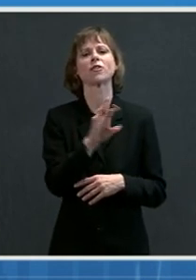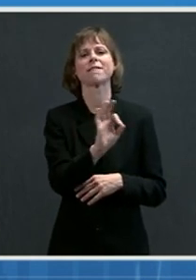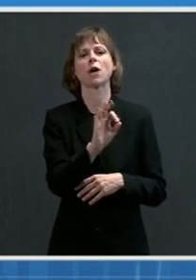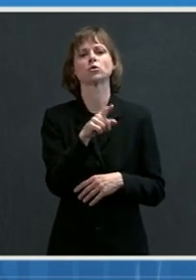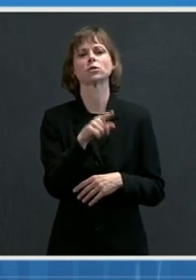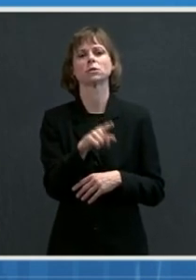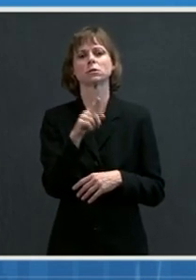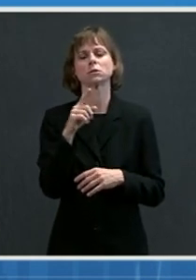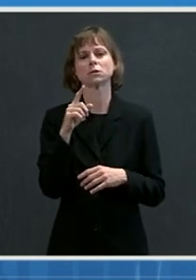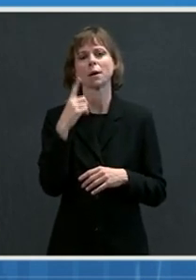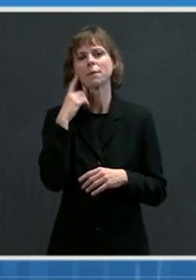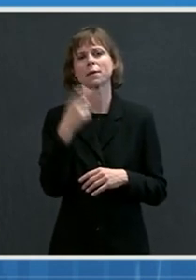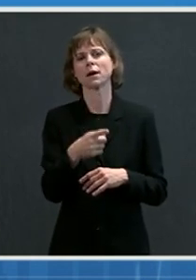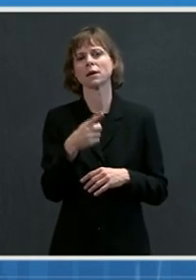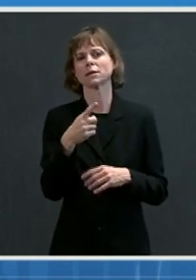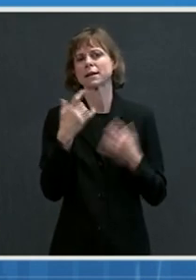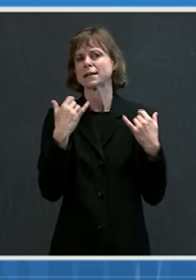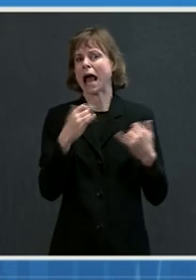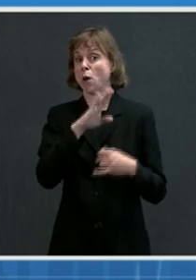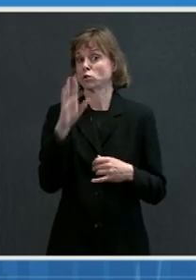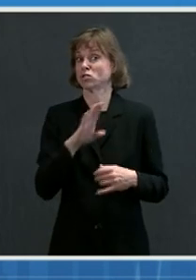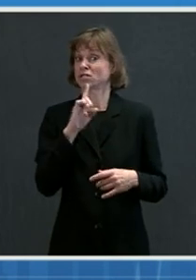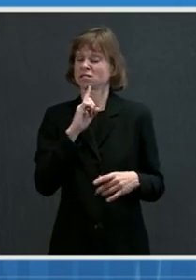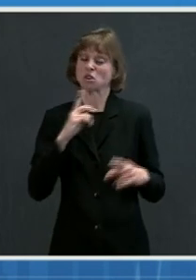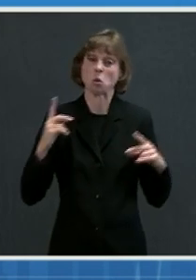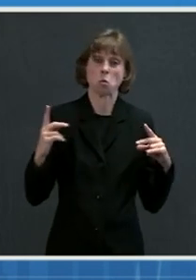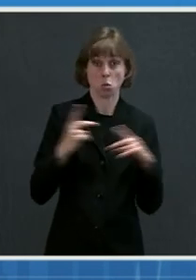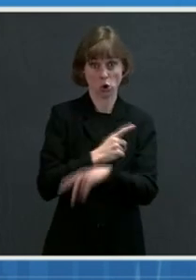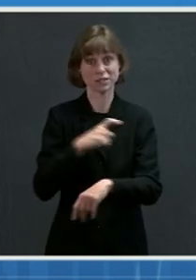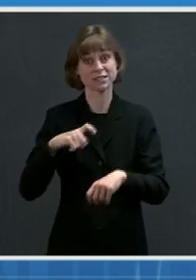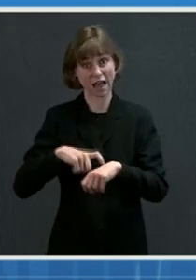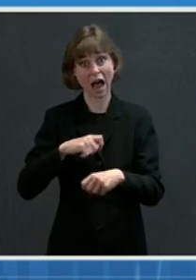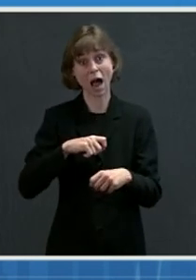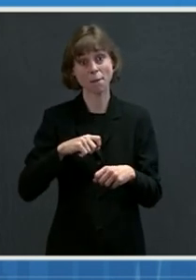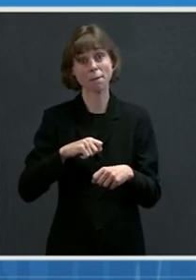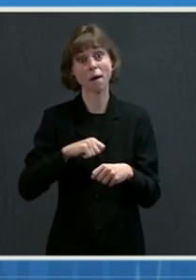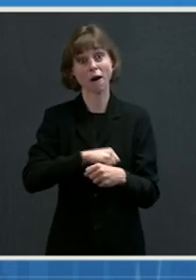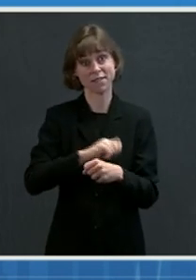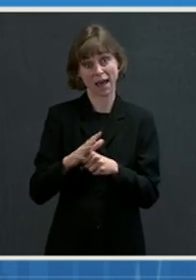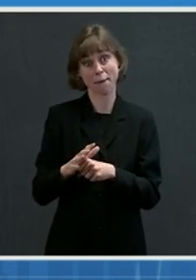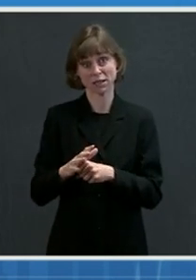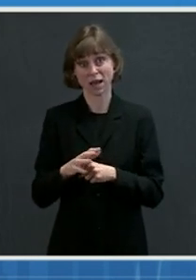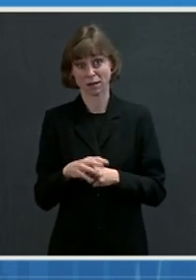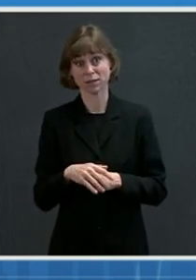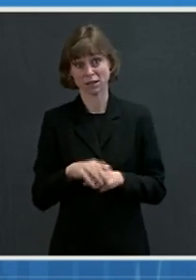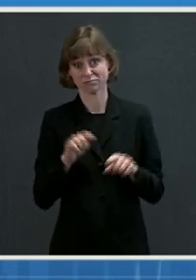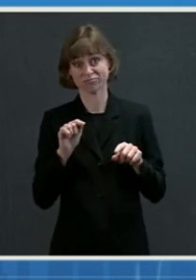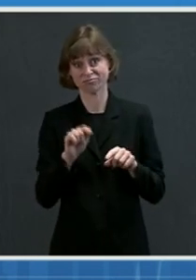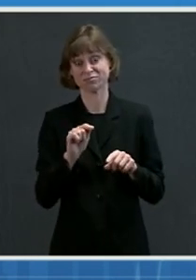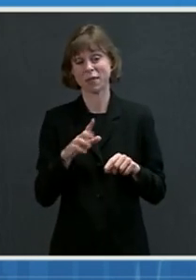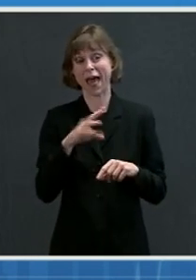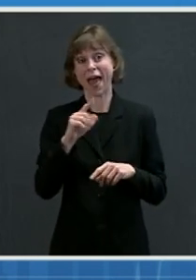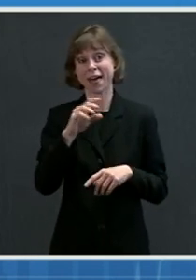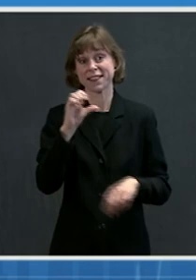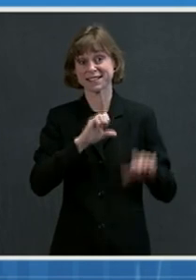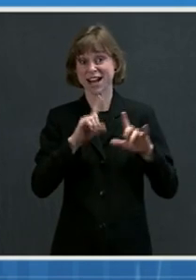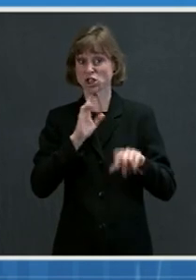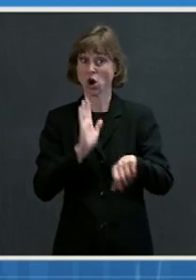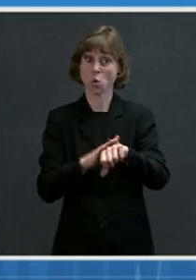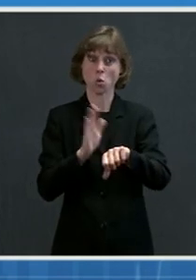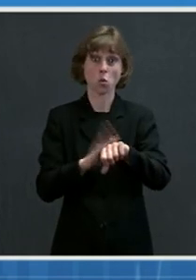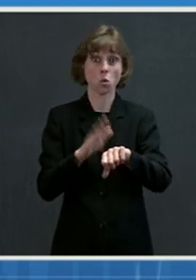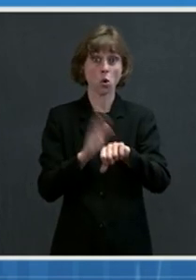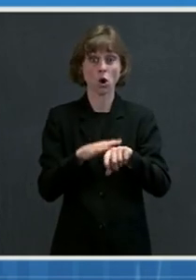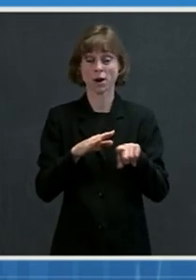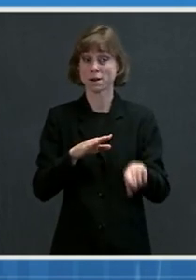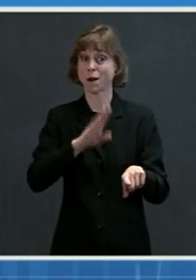Brazil is now having the worst time of the pandemic, and scientists around the world are warning that the COVID outbreak in Brazil